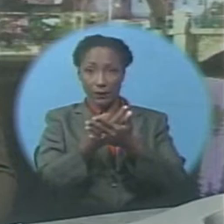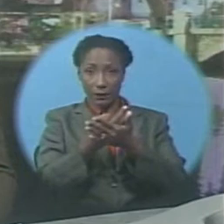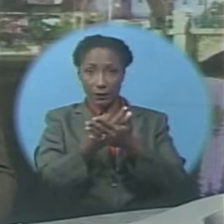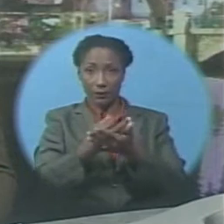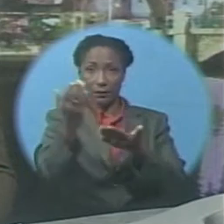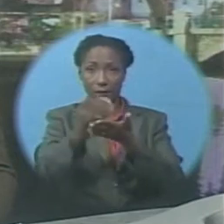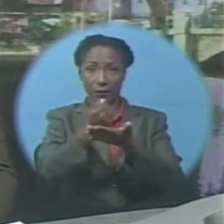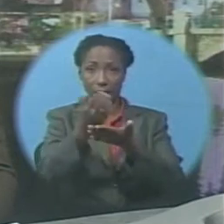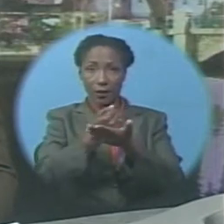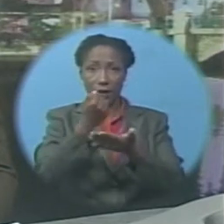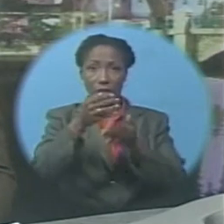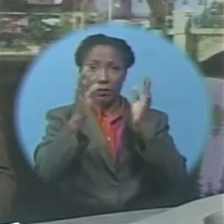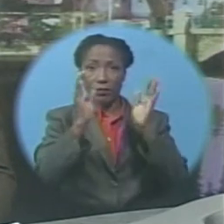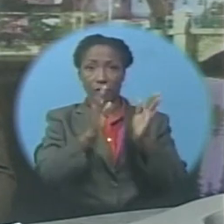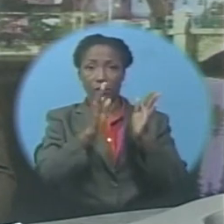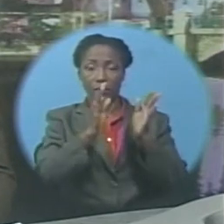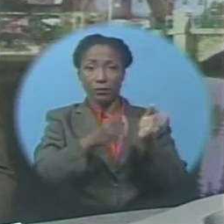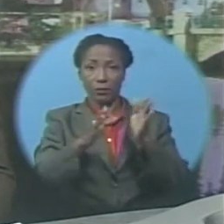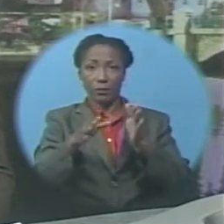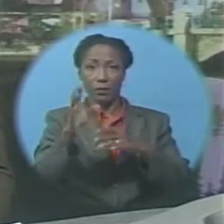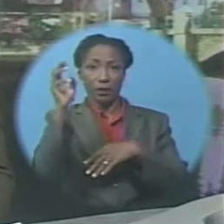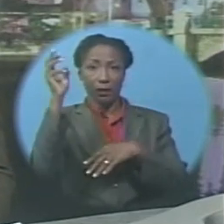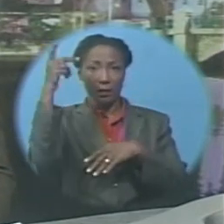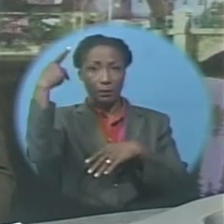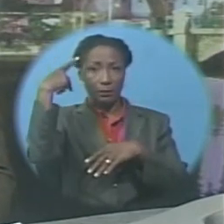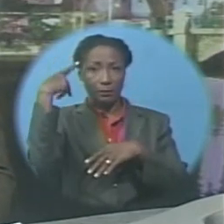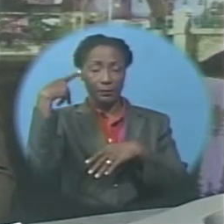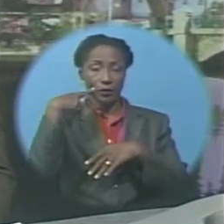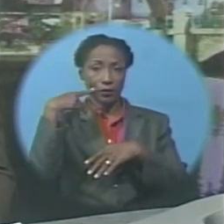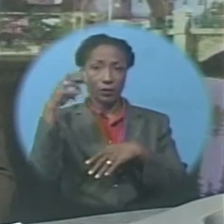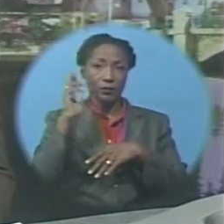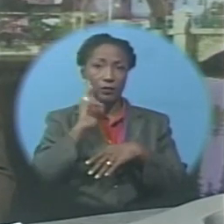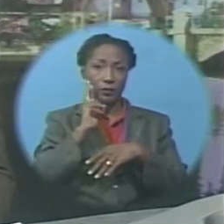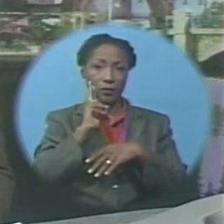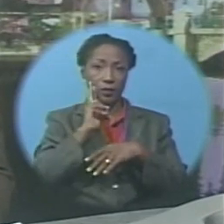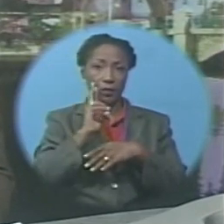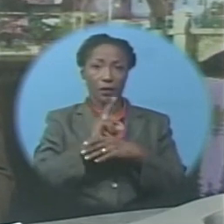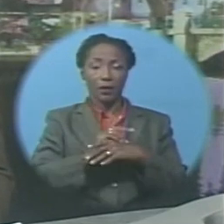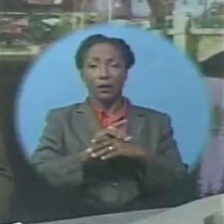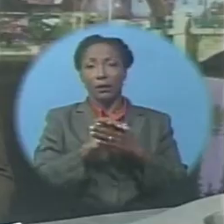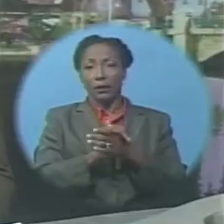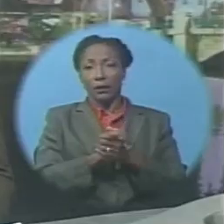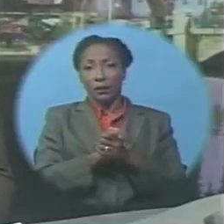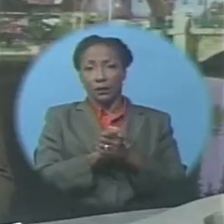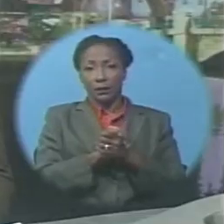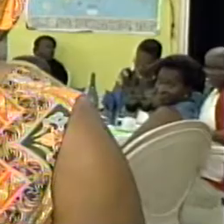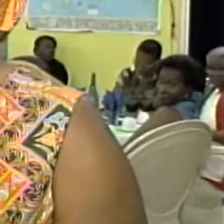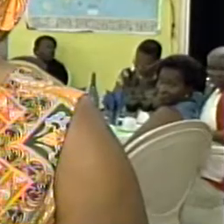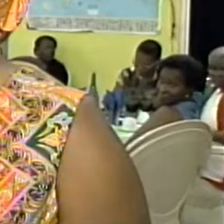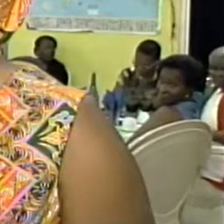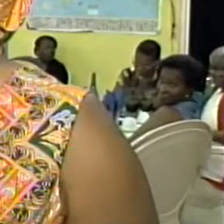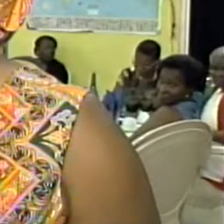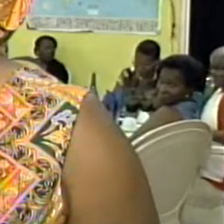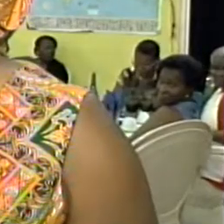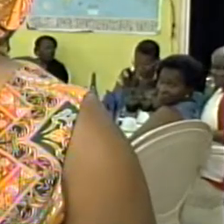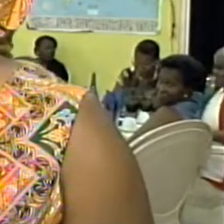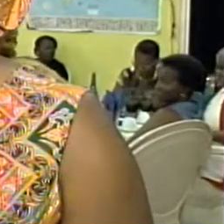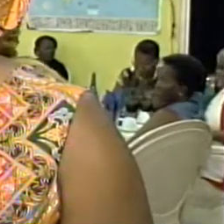by Patricia Ramsey to help fund a missionary outreach to Malawi. While we are here,